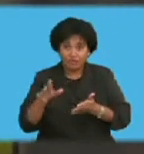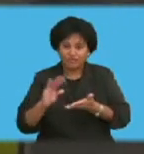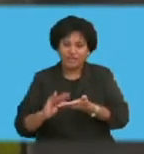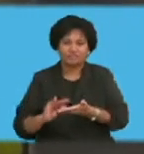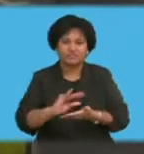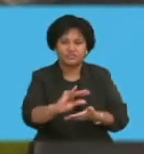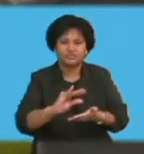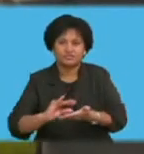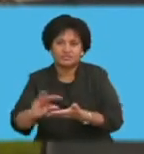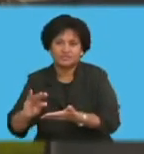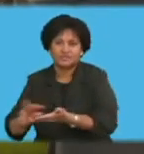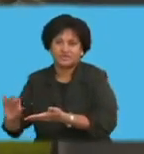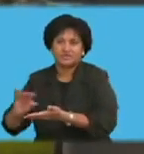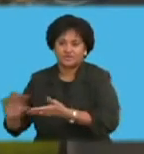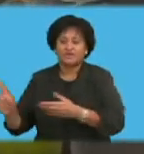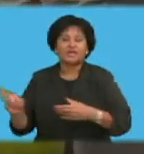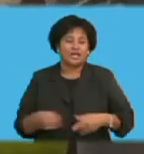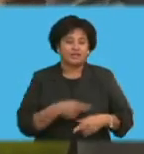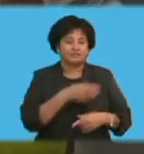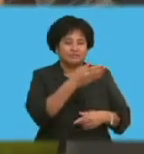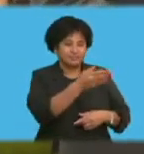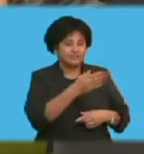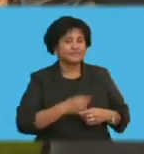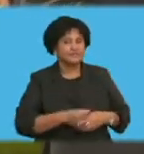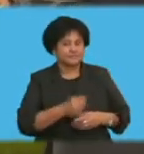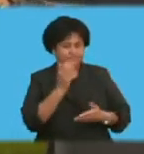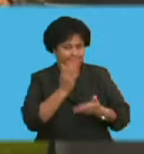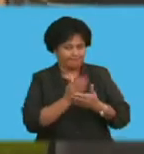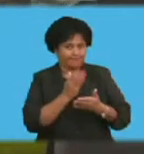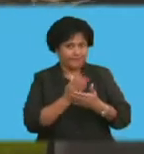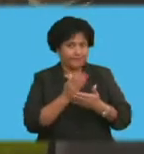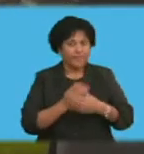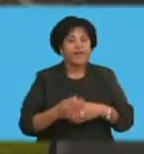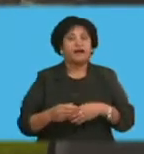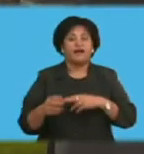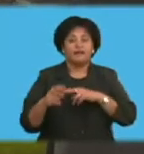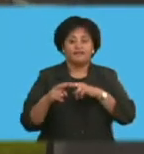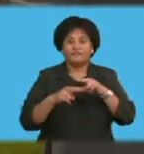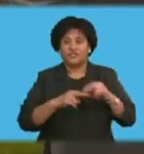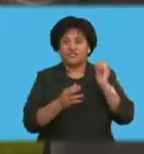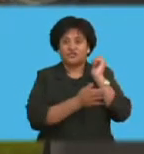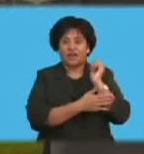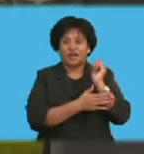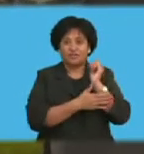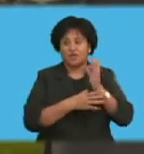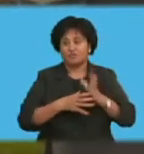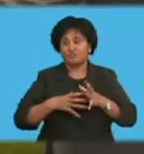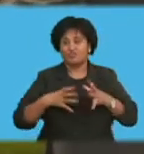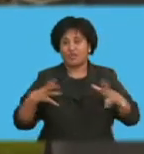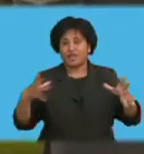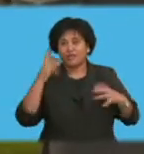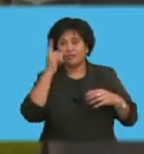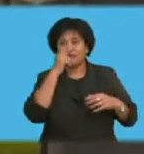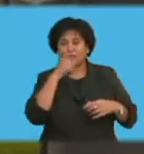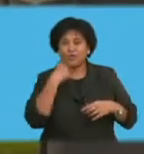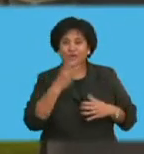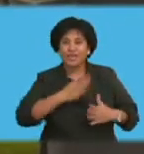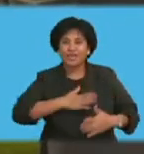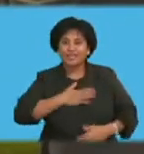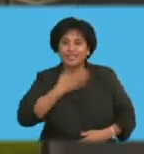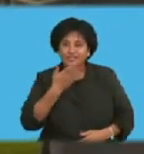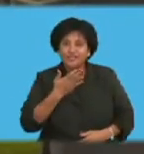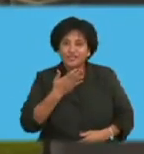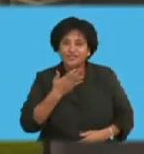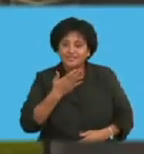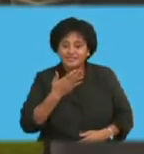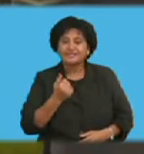not just the largest following in respect of people who play rugby, but also in respect of the fans. And, of